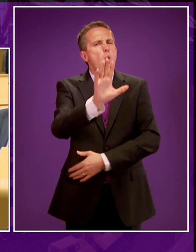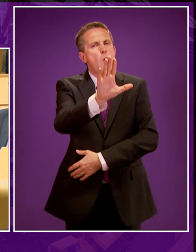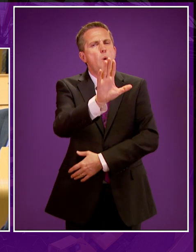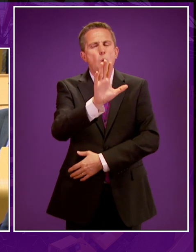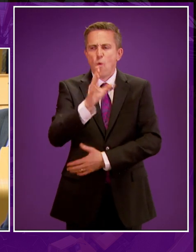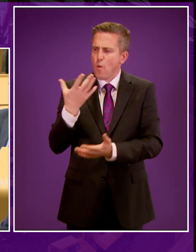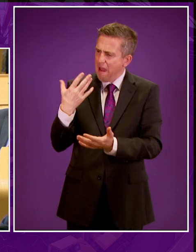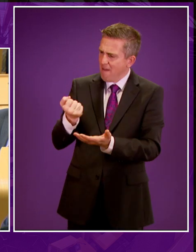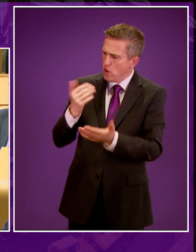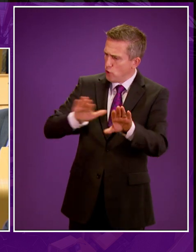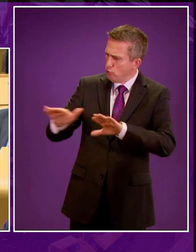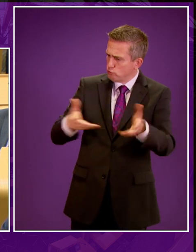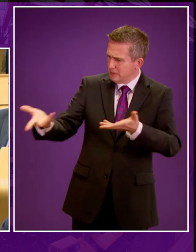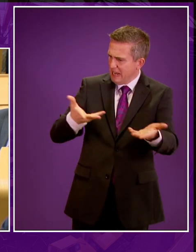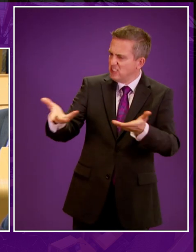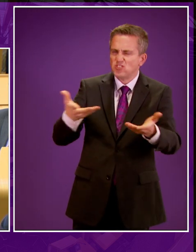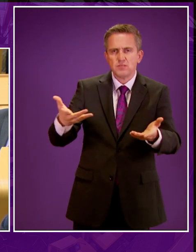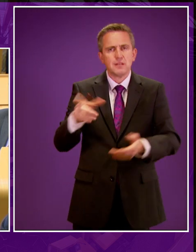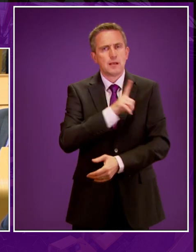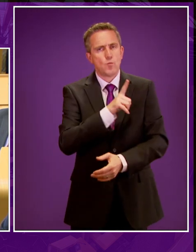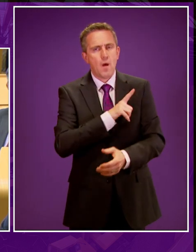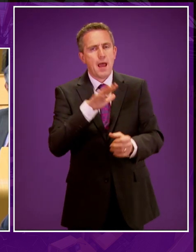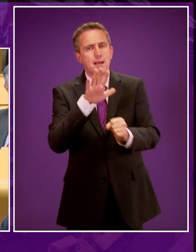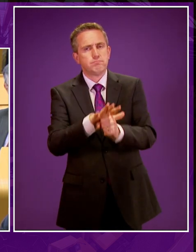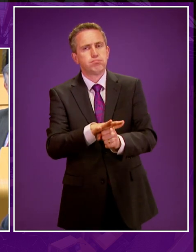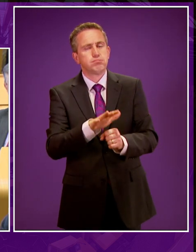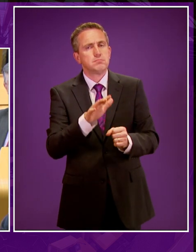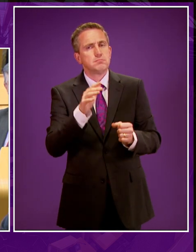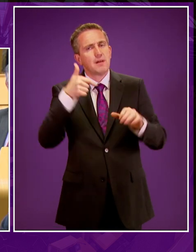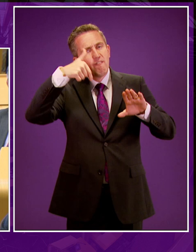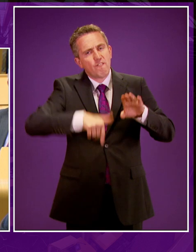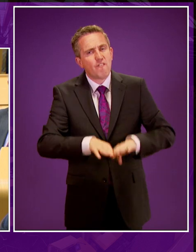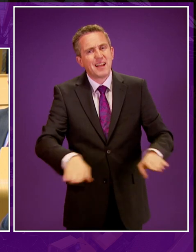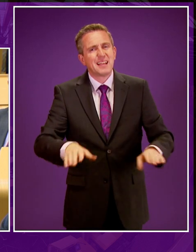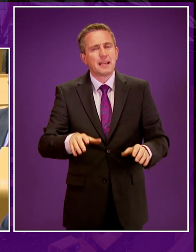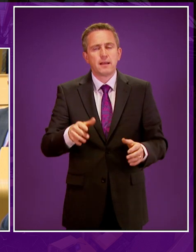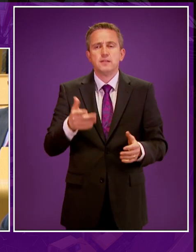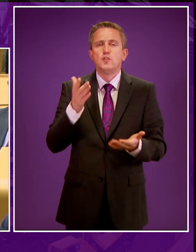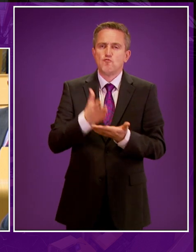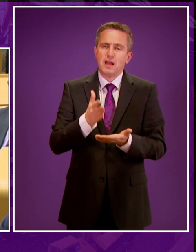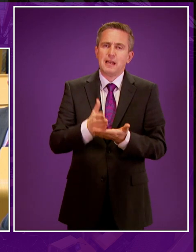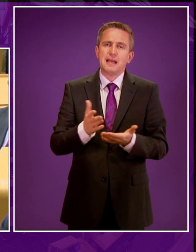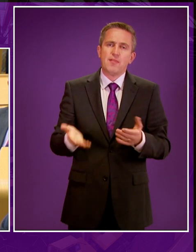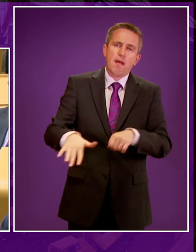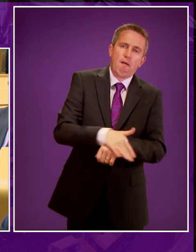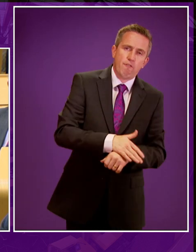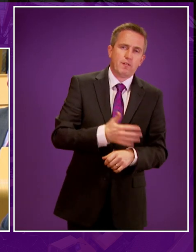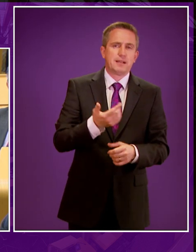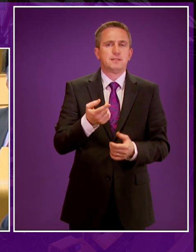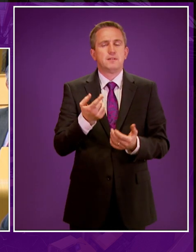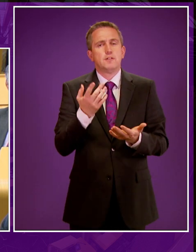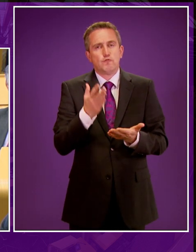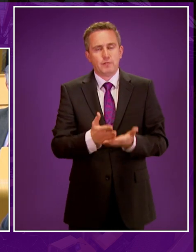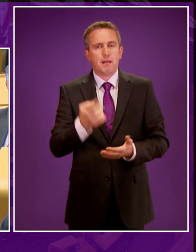deeply flawed consultation process to justify its politically expedient and populist decision to ban